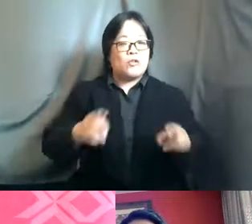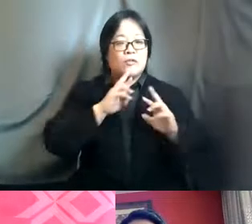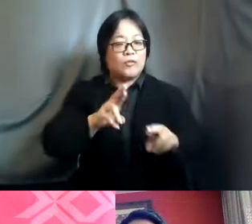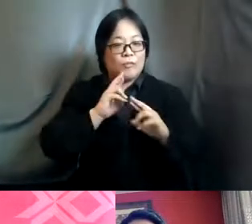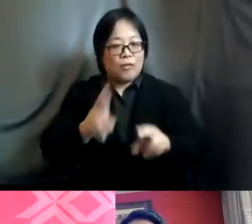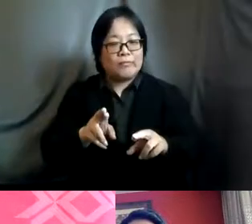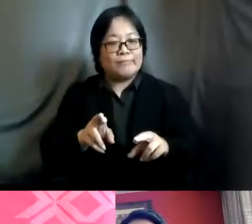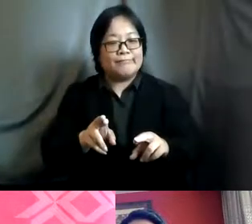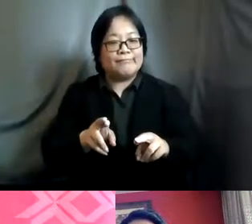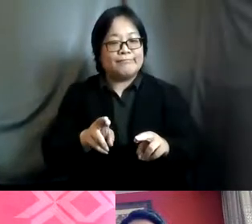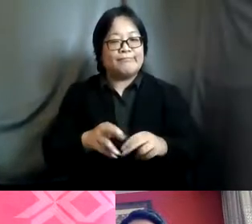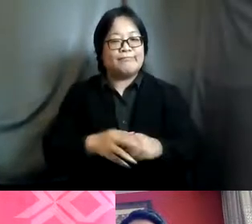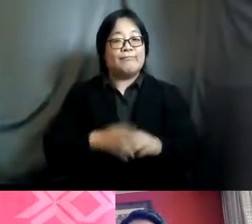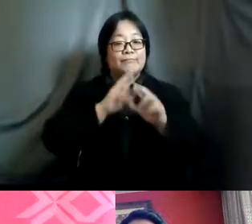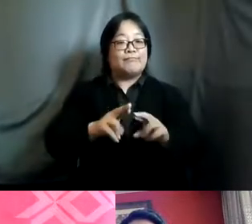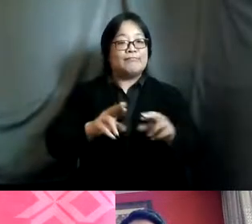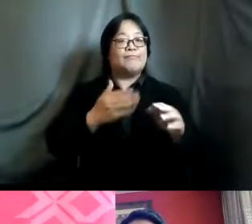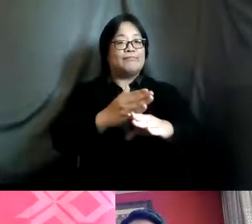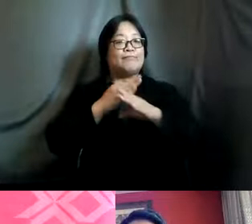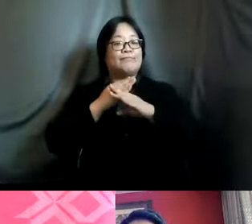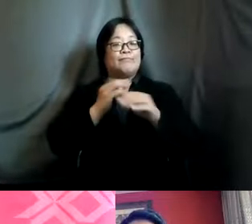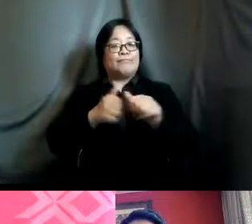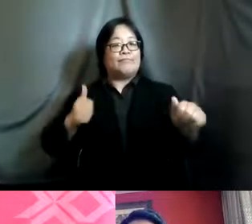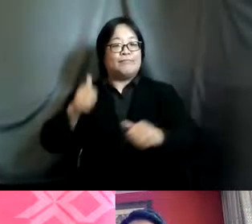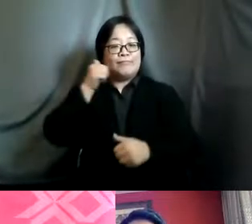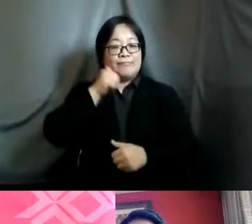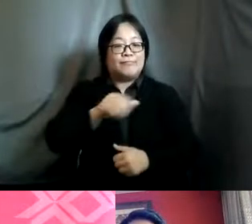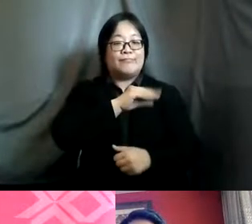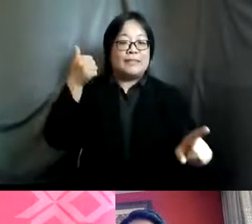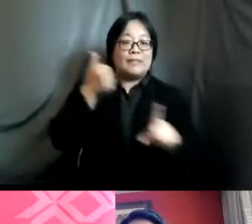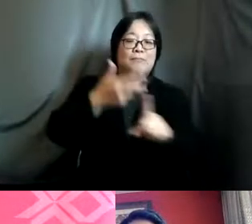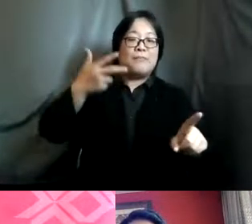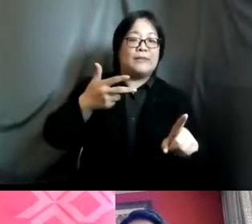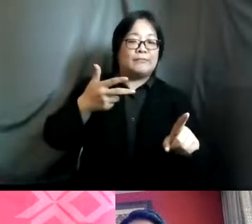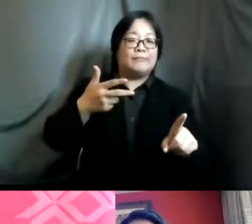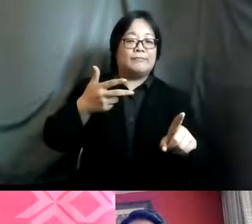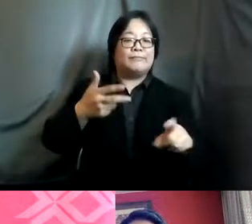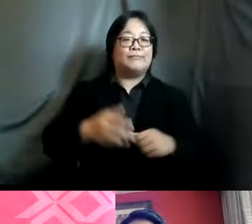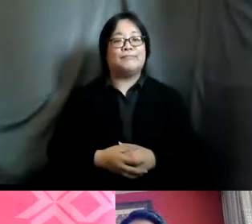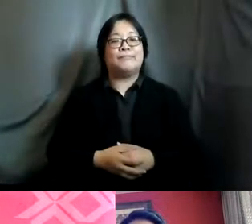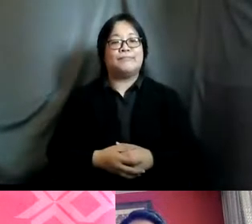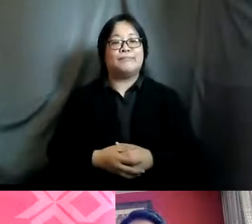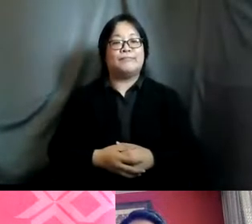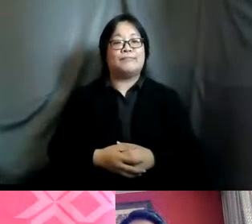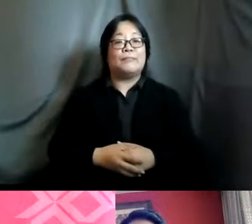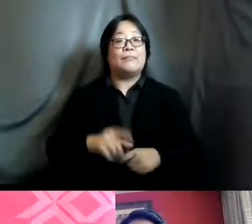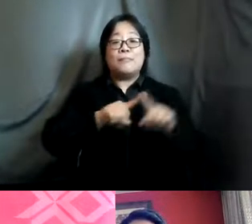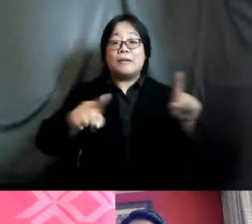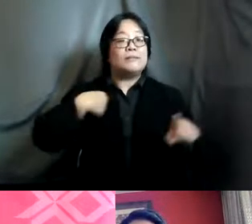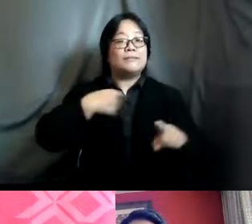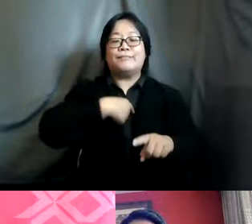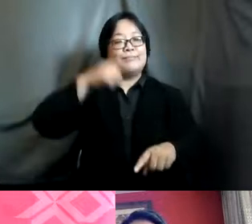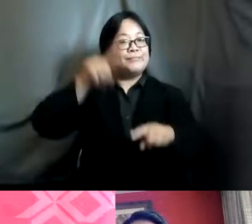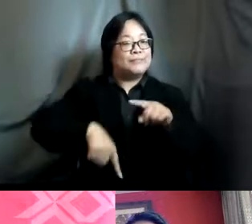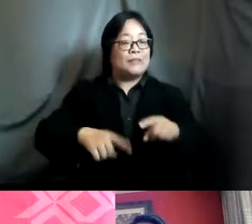interventions for women and girls impacted in the worst most disaster prone region but we cannot and do not work